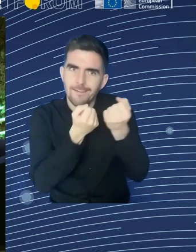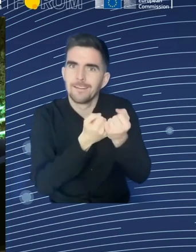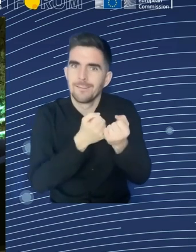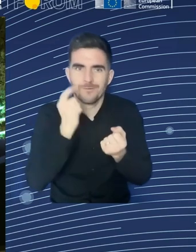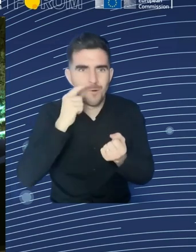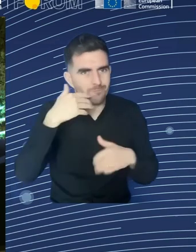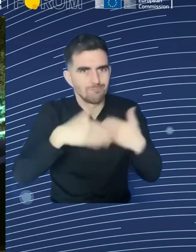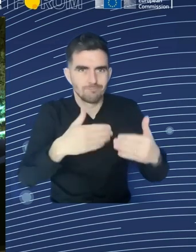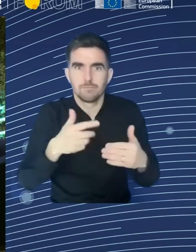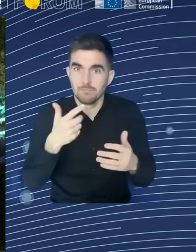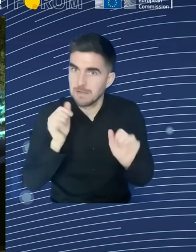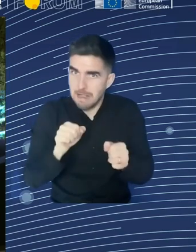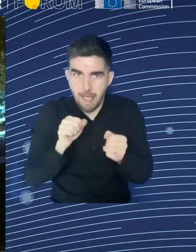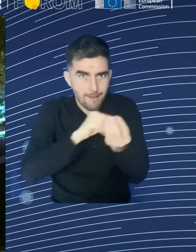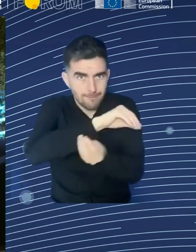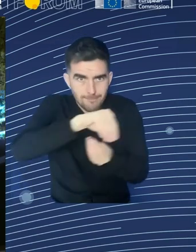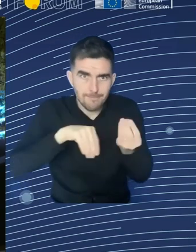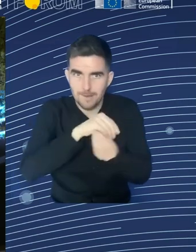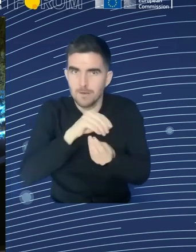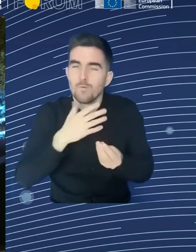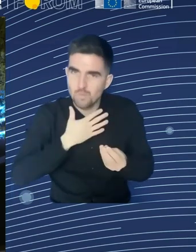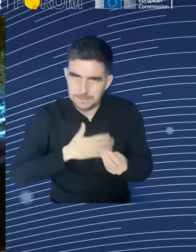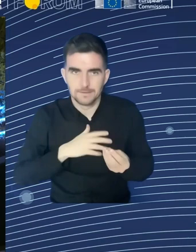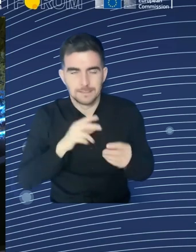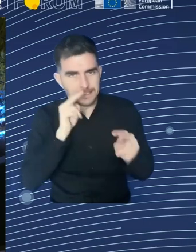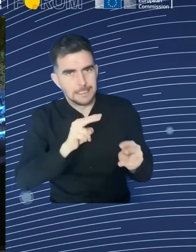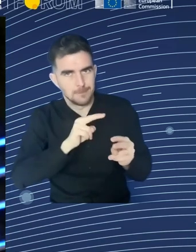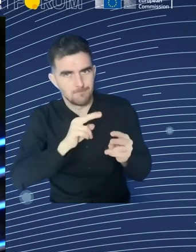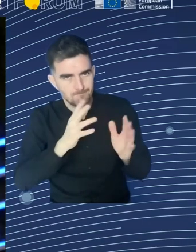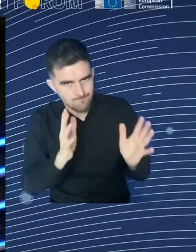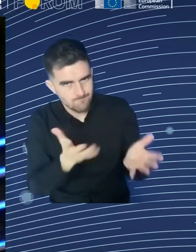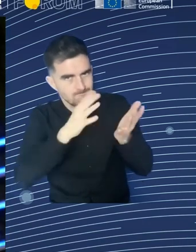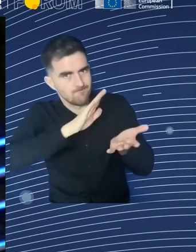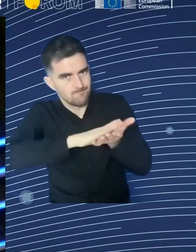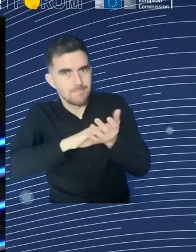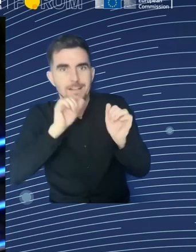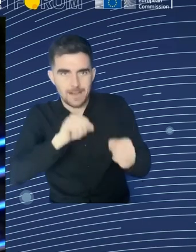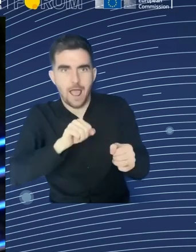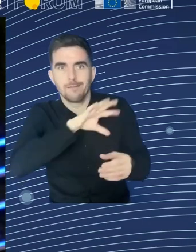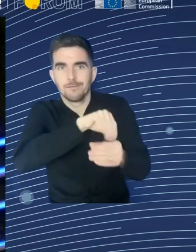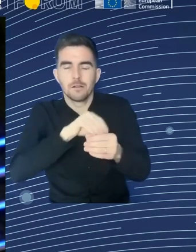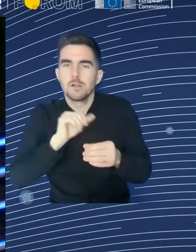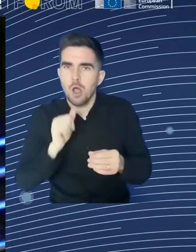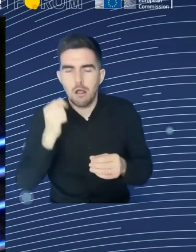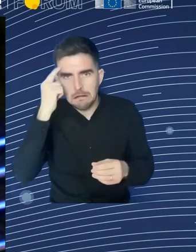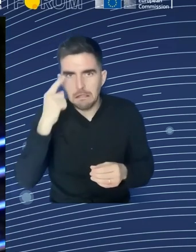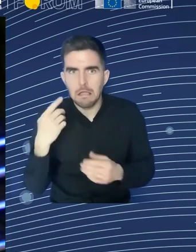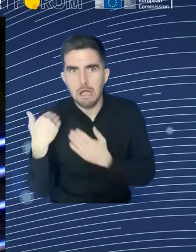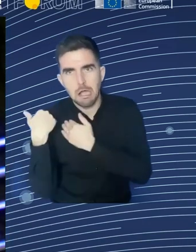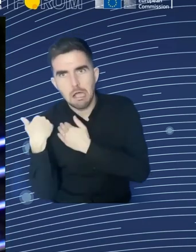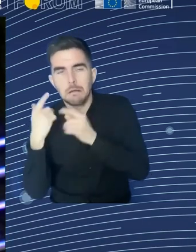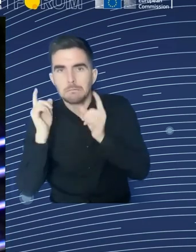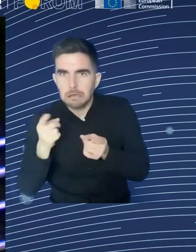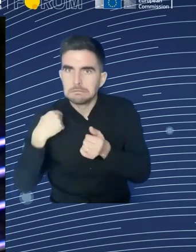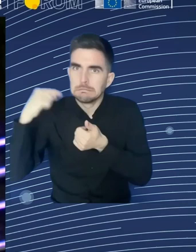without administrative burden, to have access to social security and to have better benefits, and better benefits also